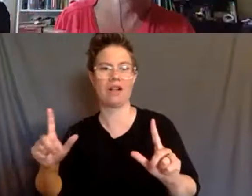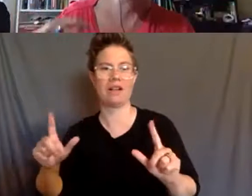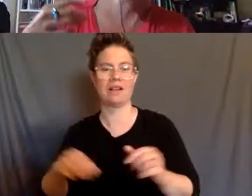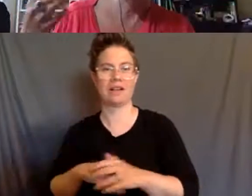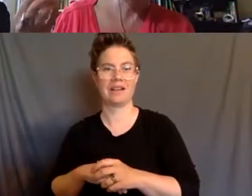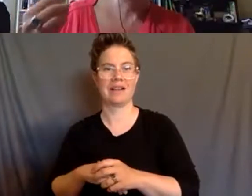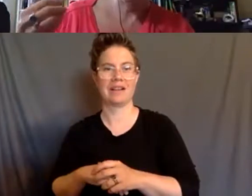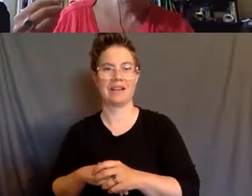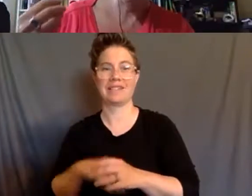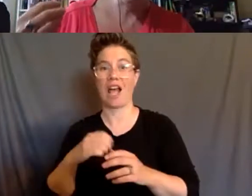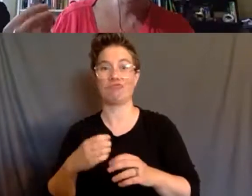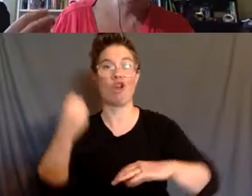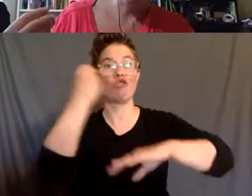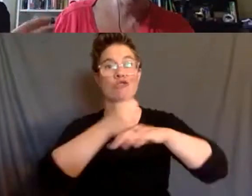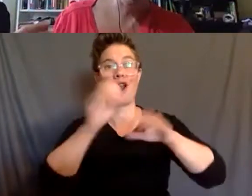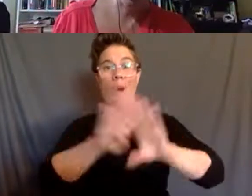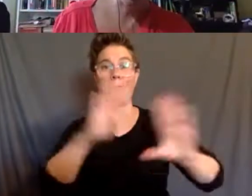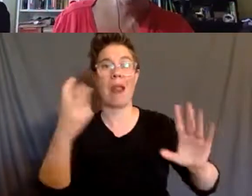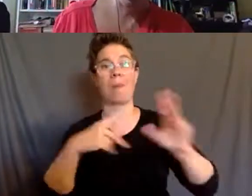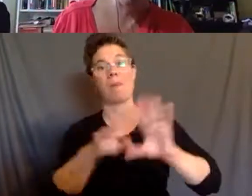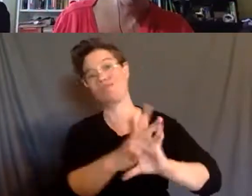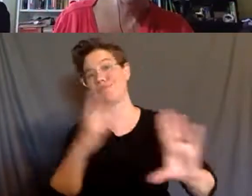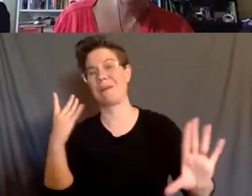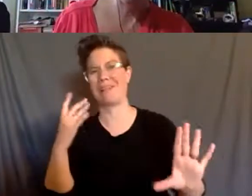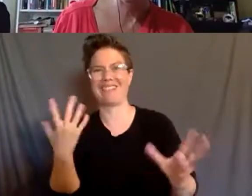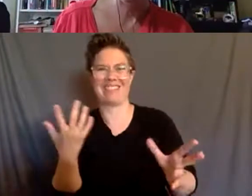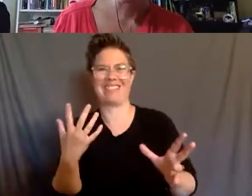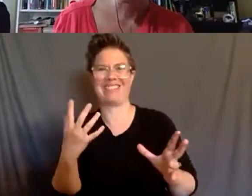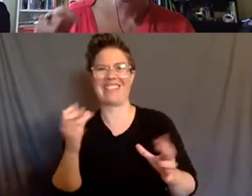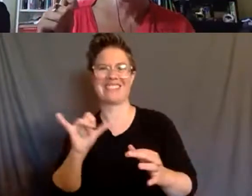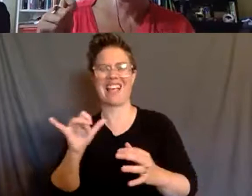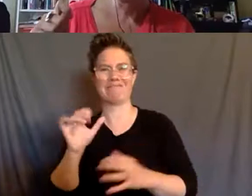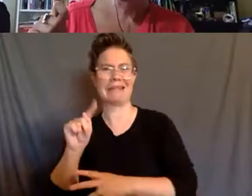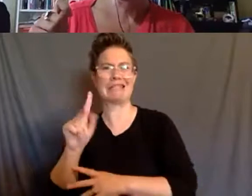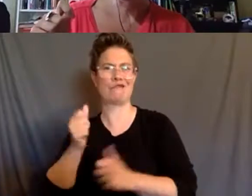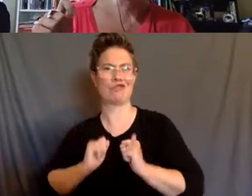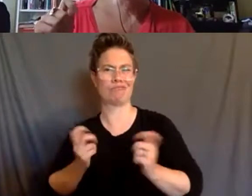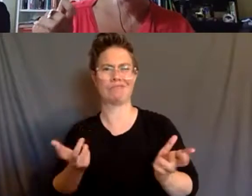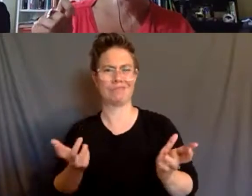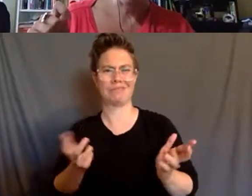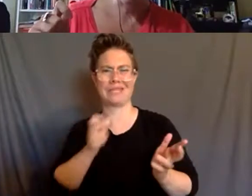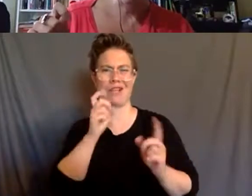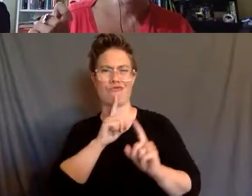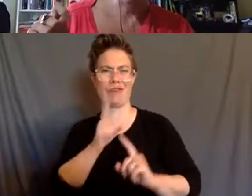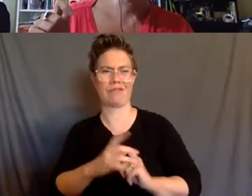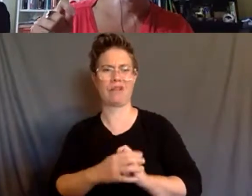people out. mean, that's a very kind of cartoonish understanding of what abolition is. But I do want to say that it's one tactic. And it is the